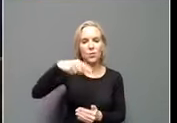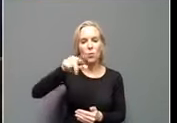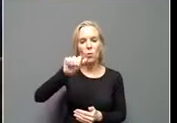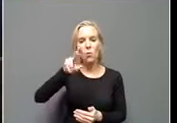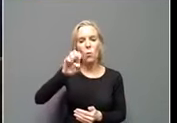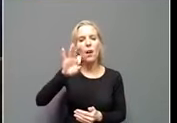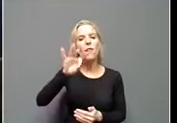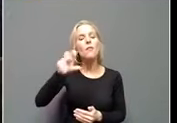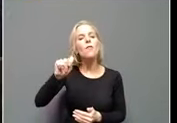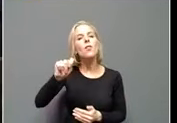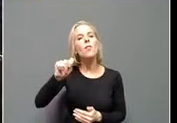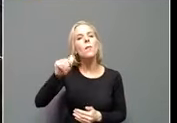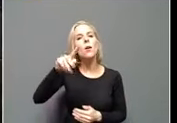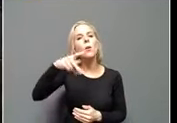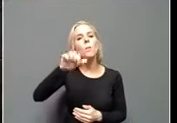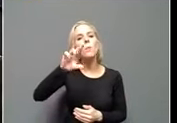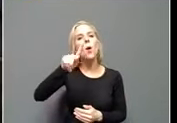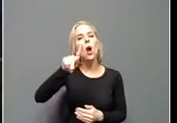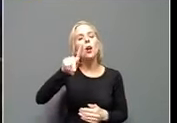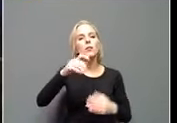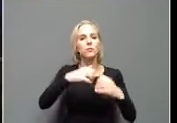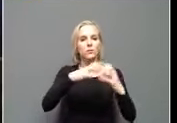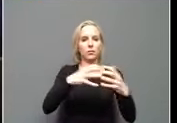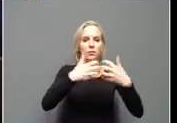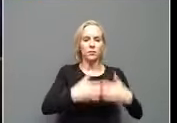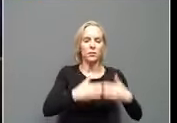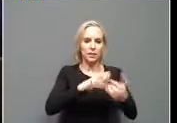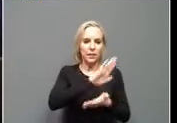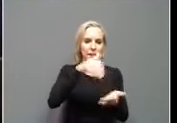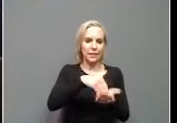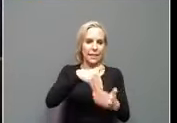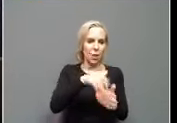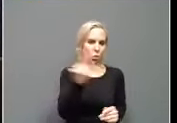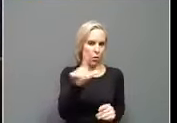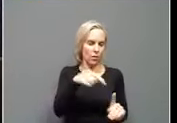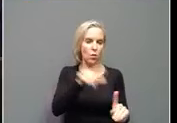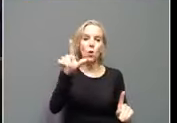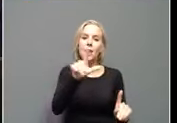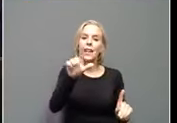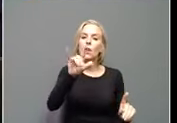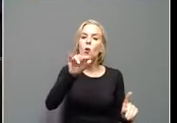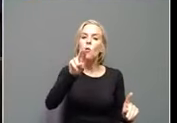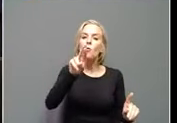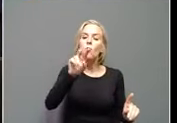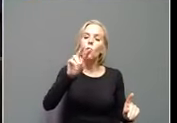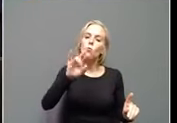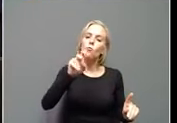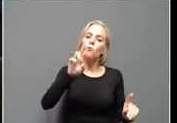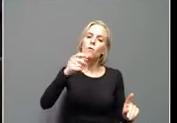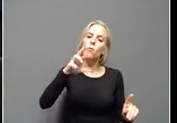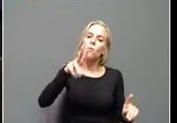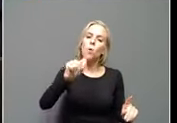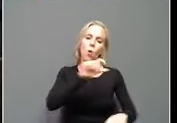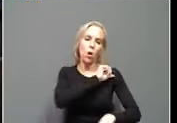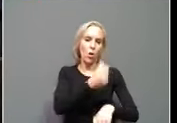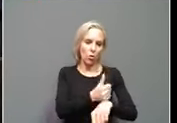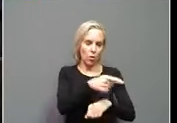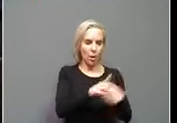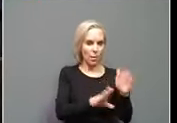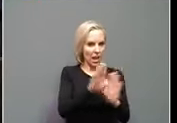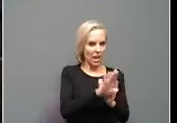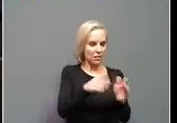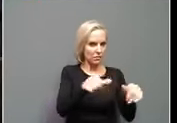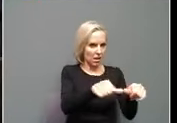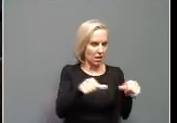center in Louisville. This new location is in Louisville's Riverport Authority's Phase 5 development. It will